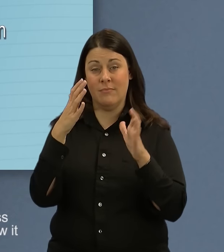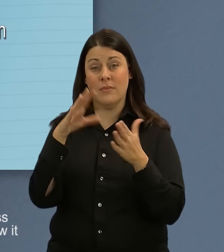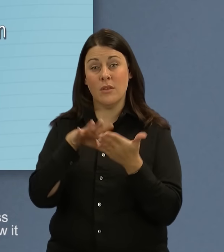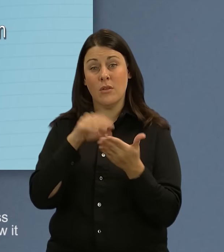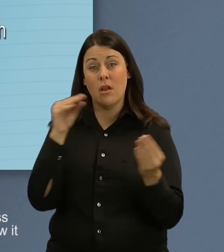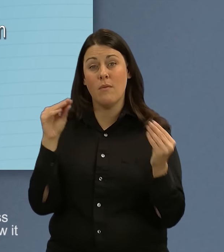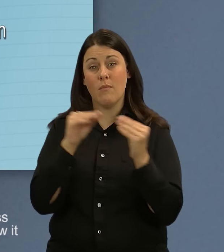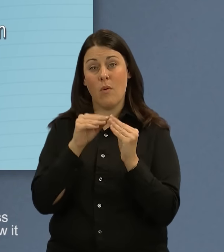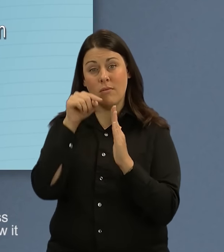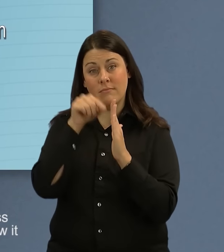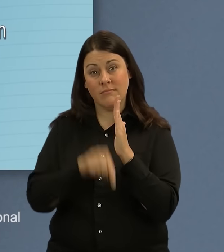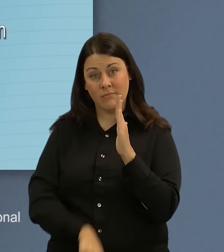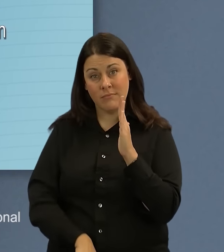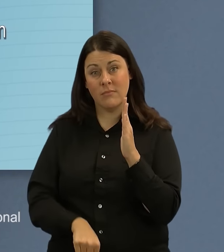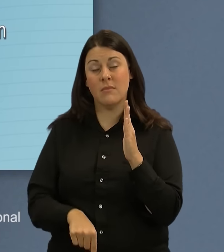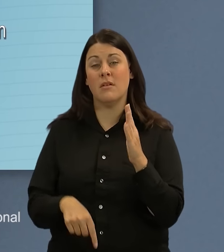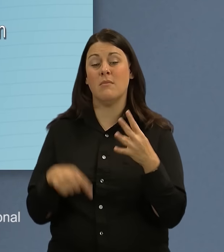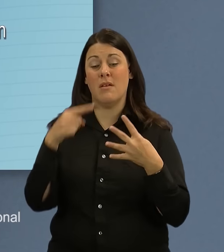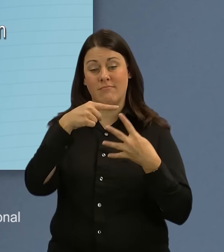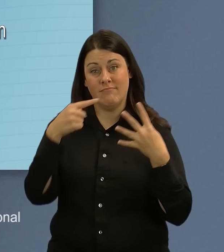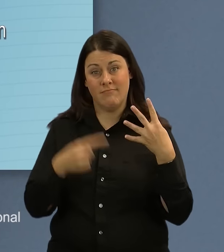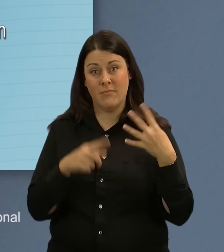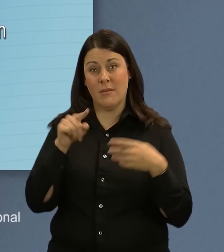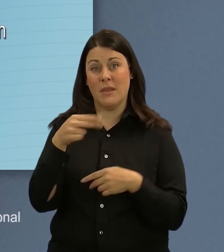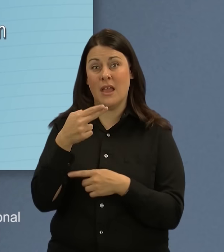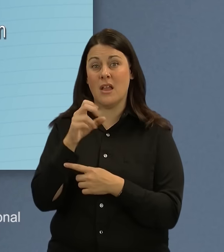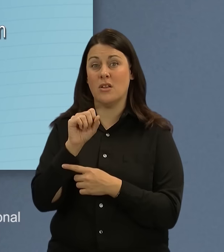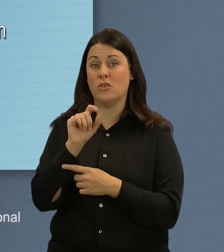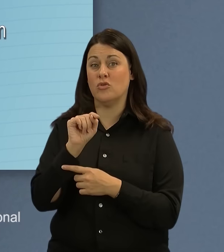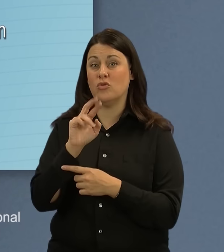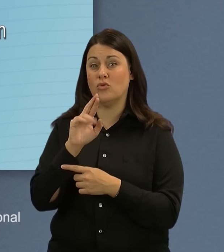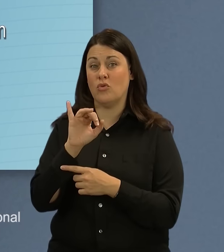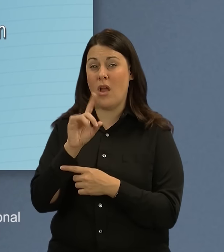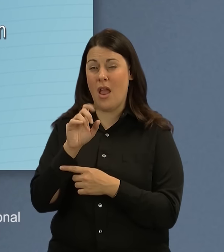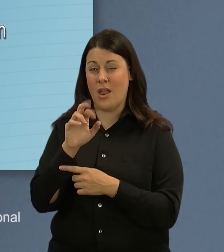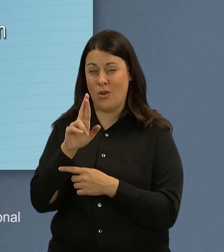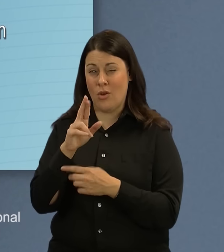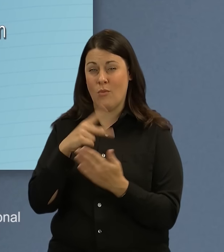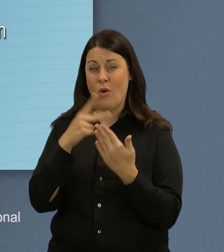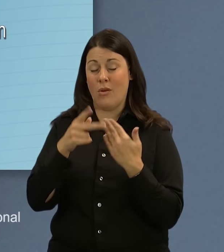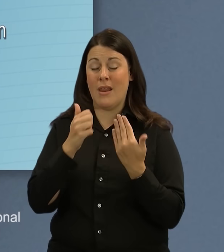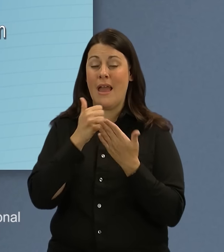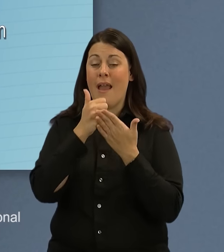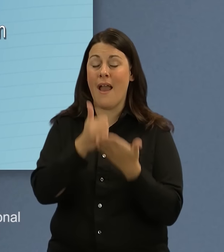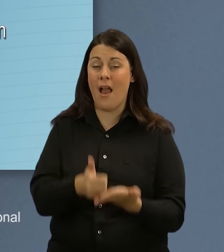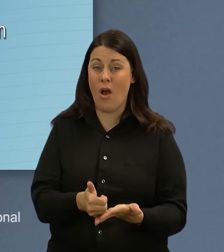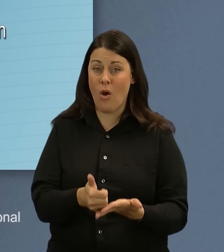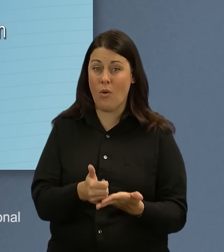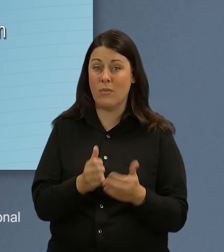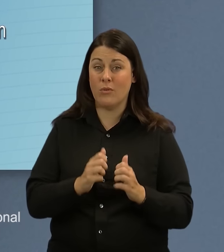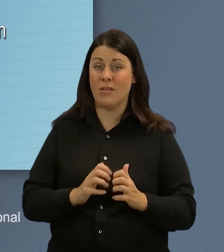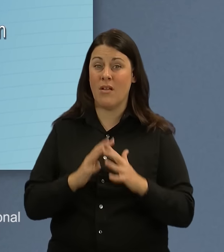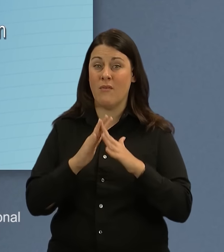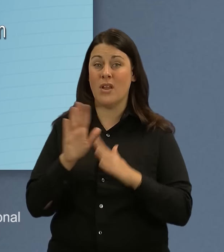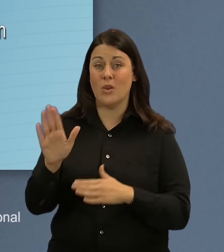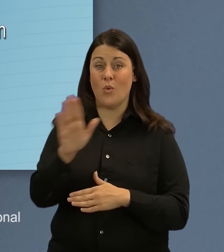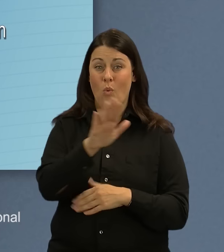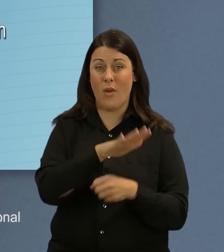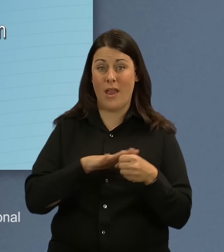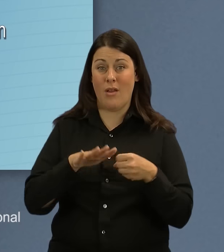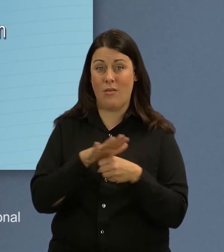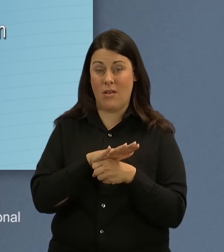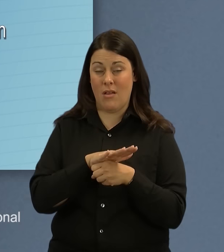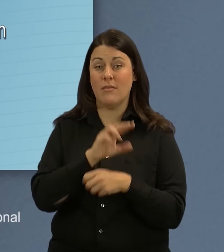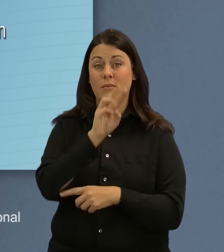Strider program and how it can help disaster recovery efforts in your area, follow these links to the National Center for